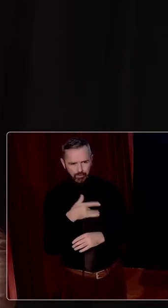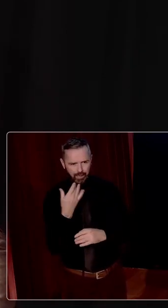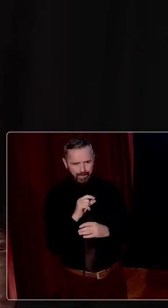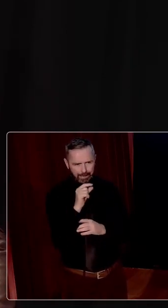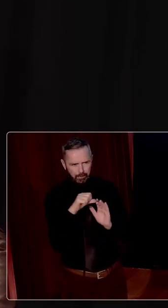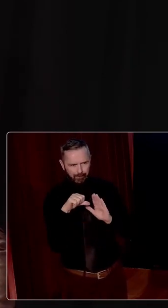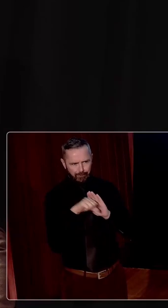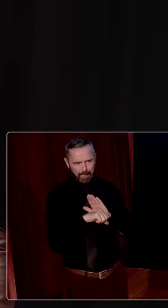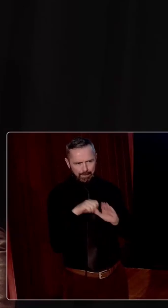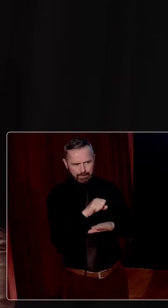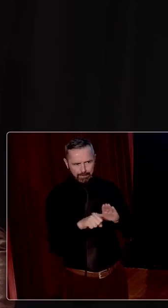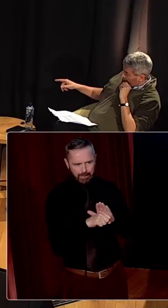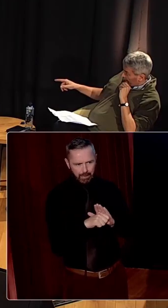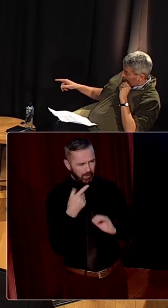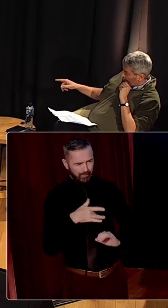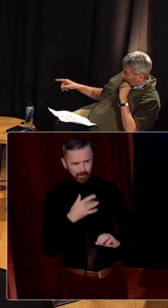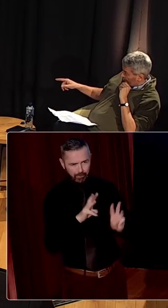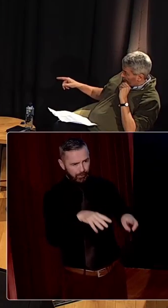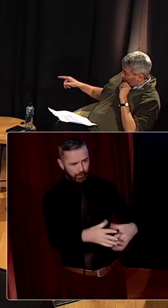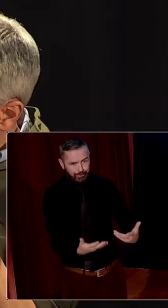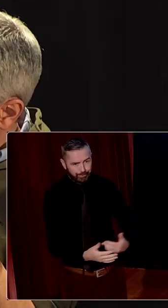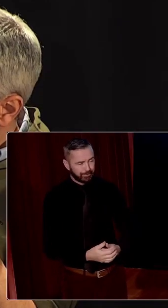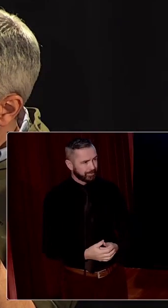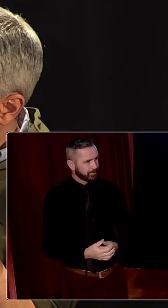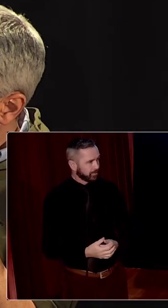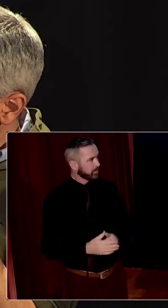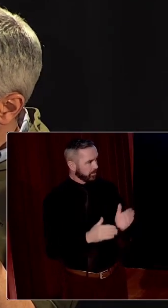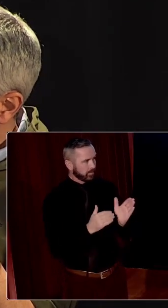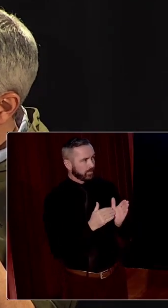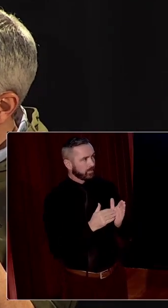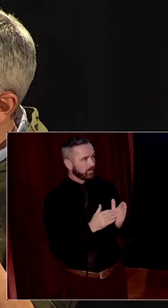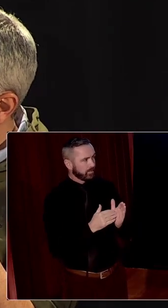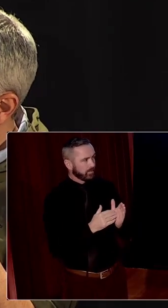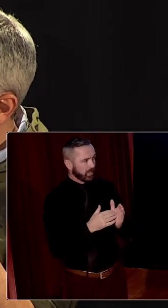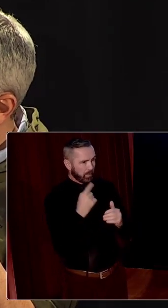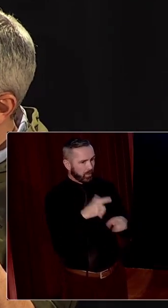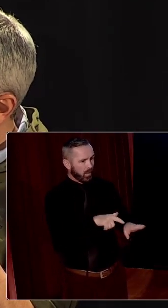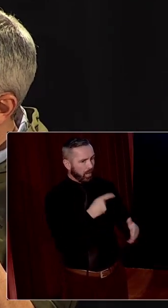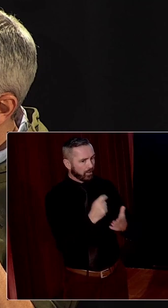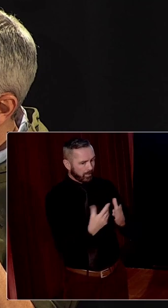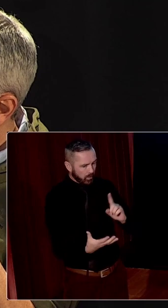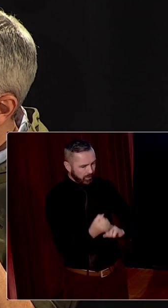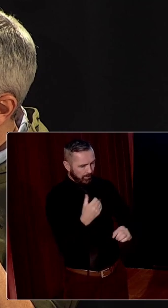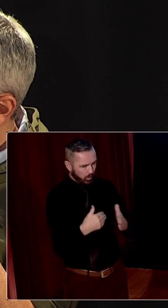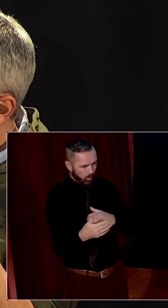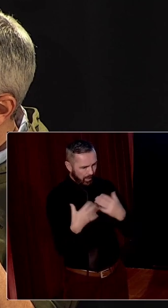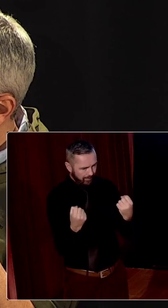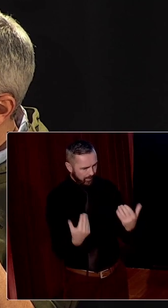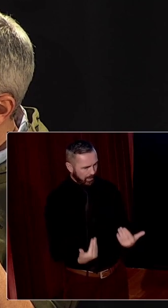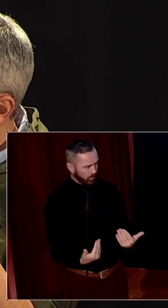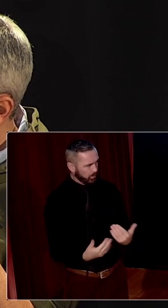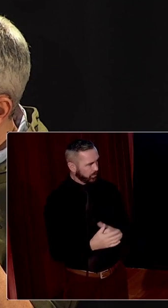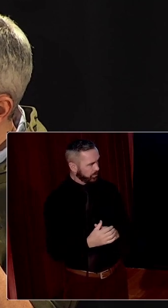And that in my view is just bonkers. And yes, it did take us, Marie, did take us a long time to get to where we are now. And, um,